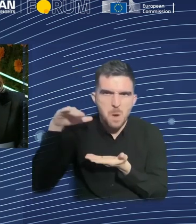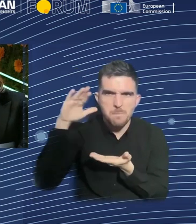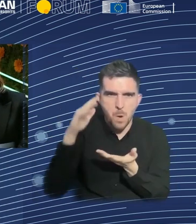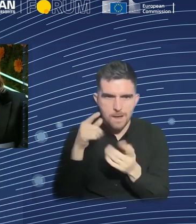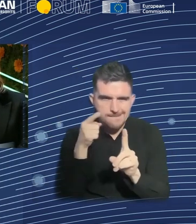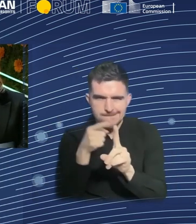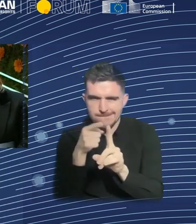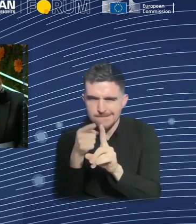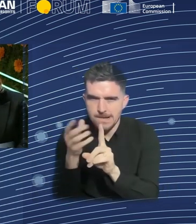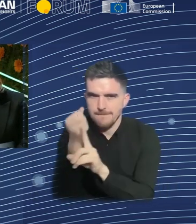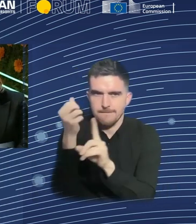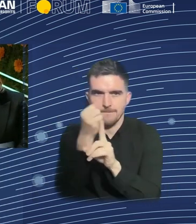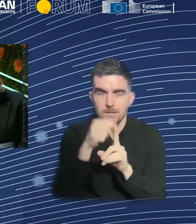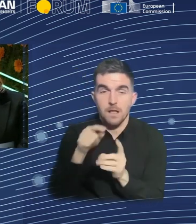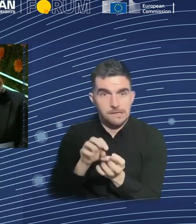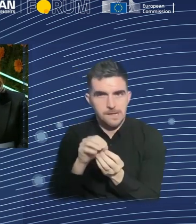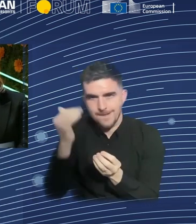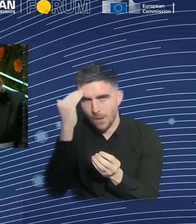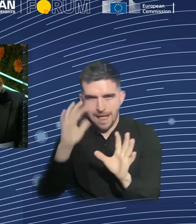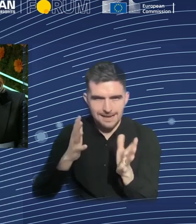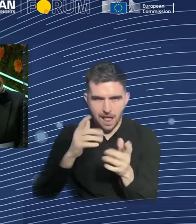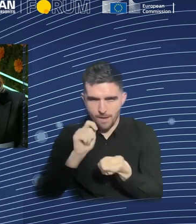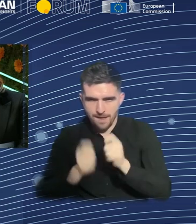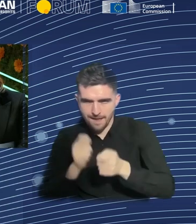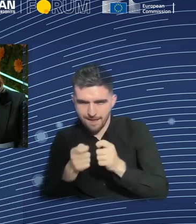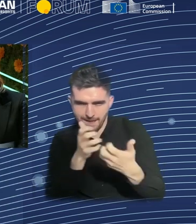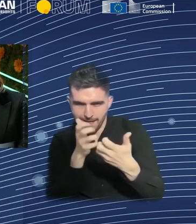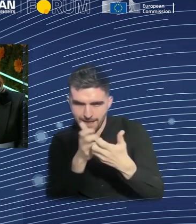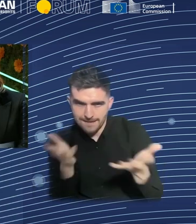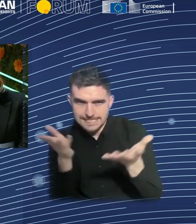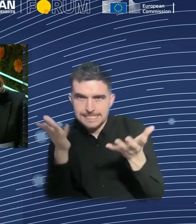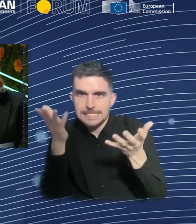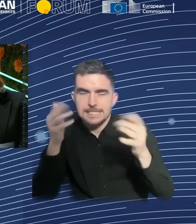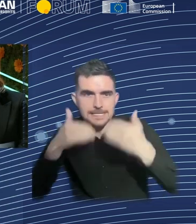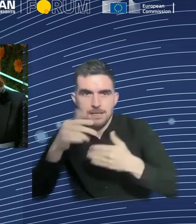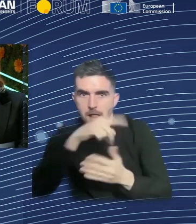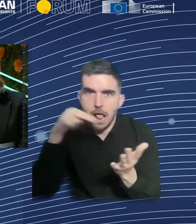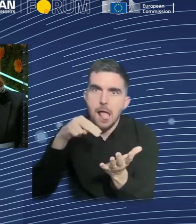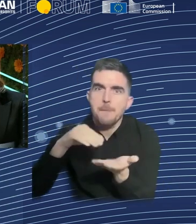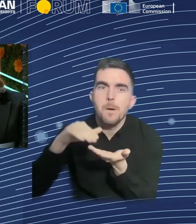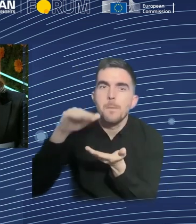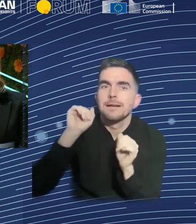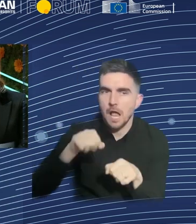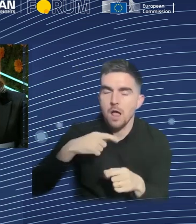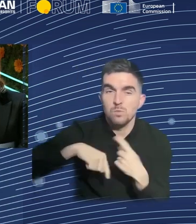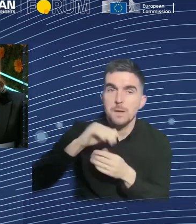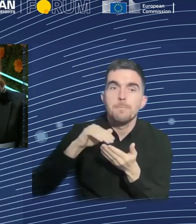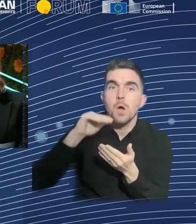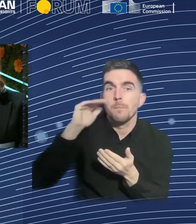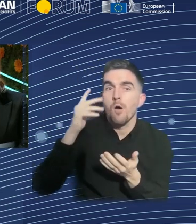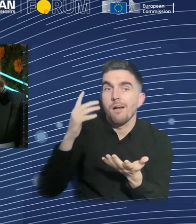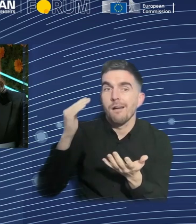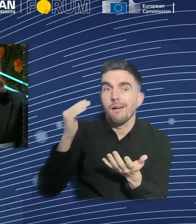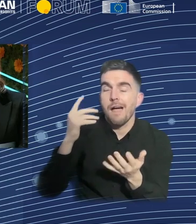us so that we become more predictable from their point of view. And